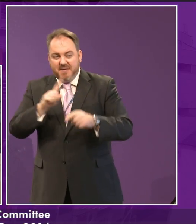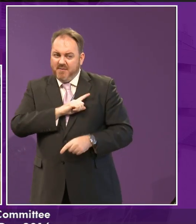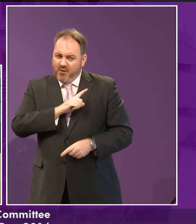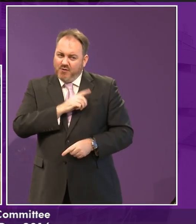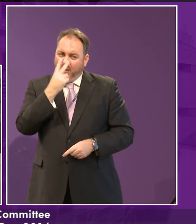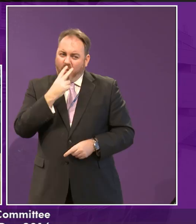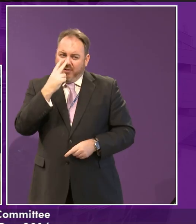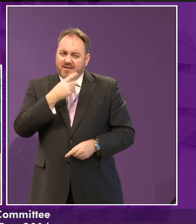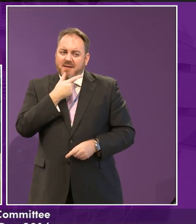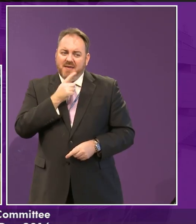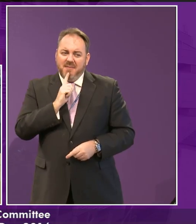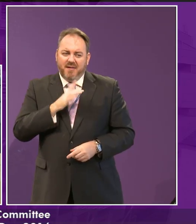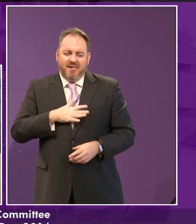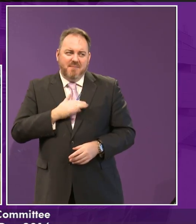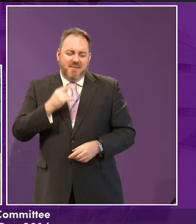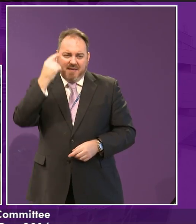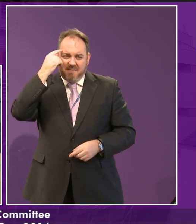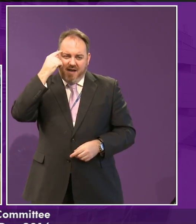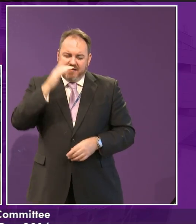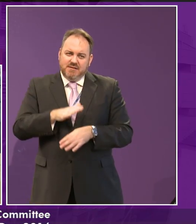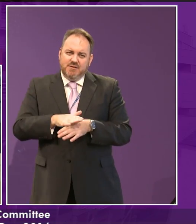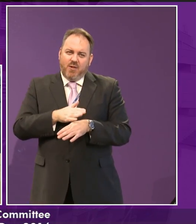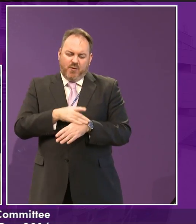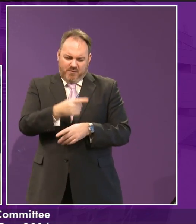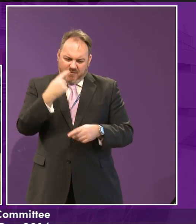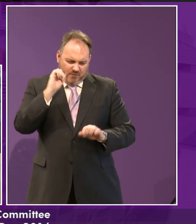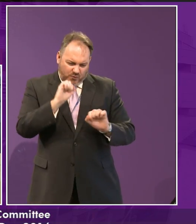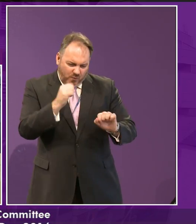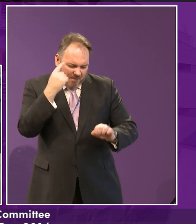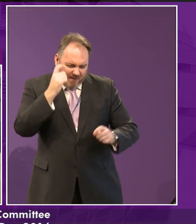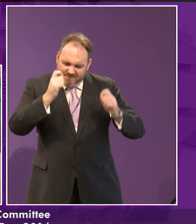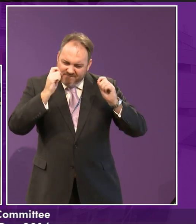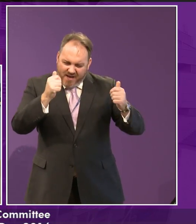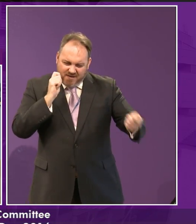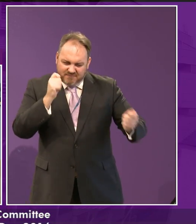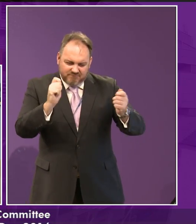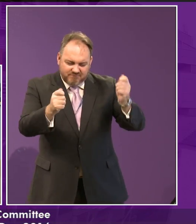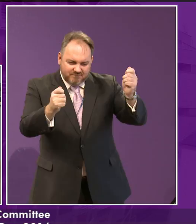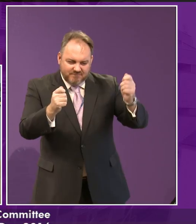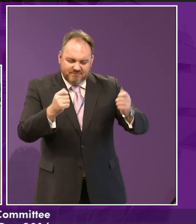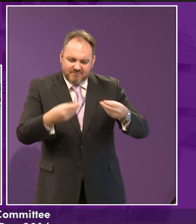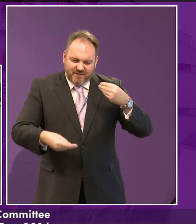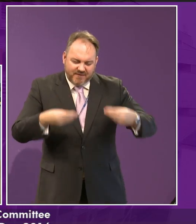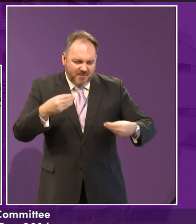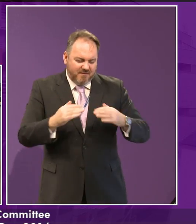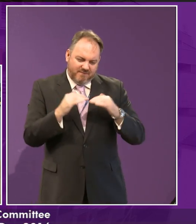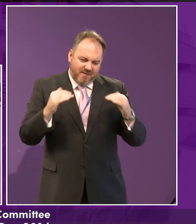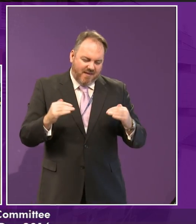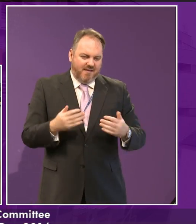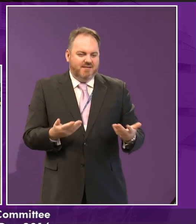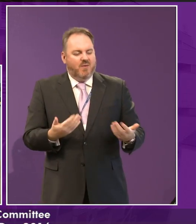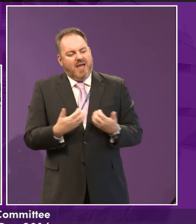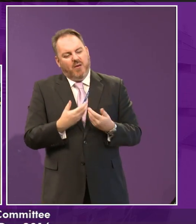How do you explain that to your mum or your dad or your granny?